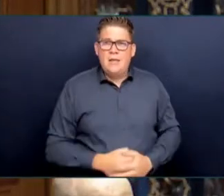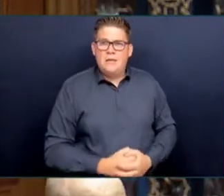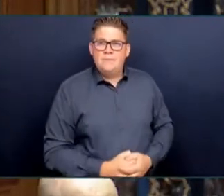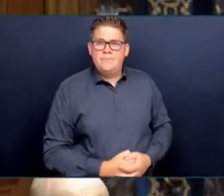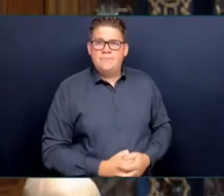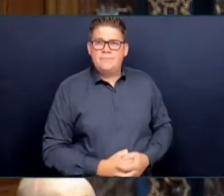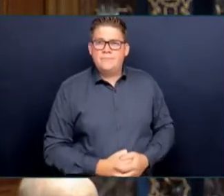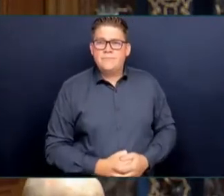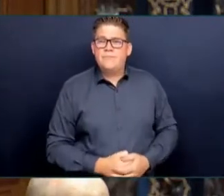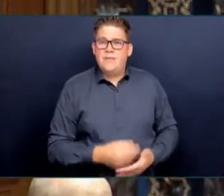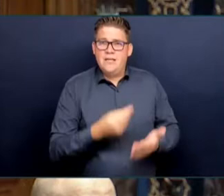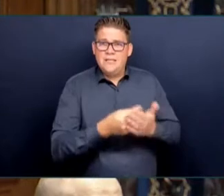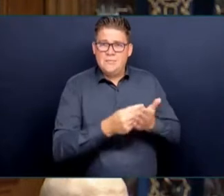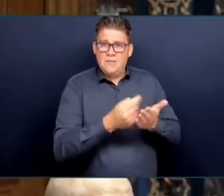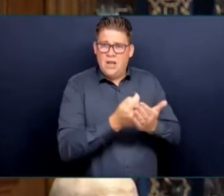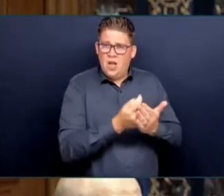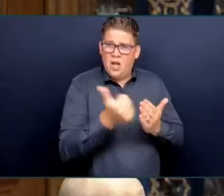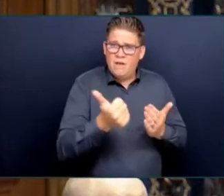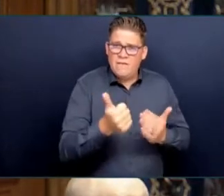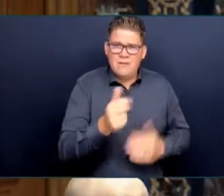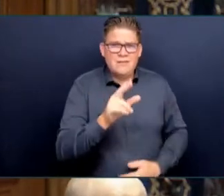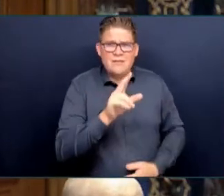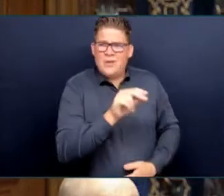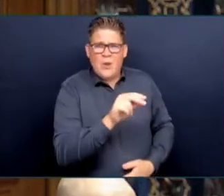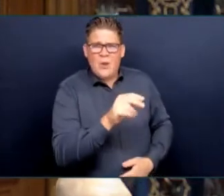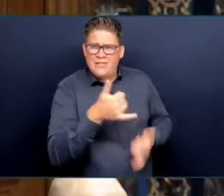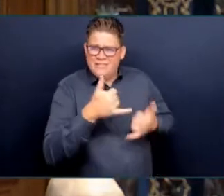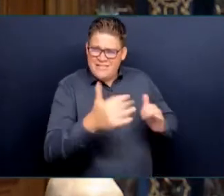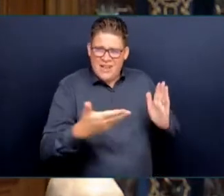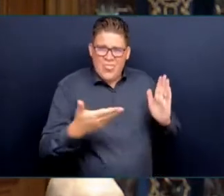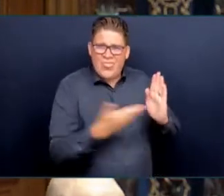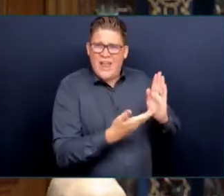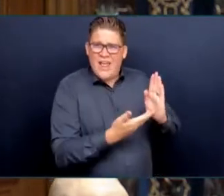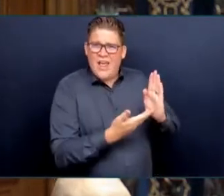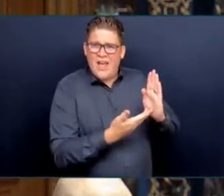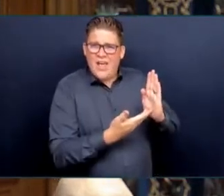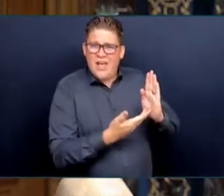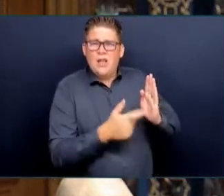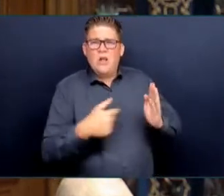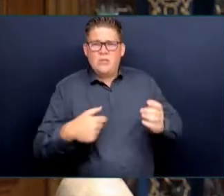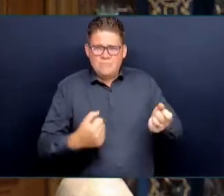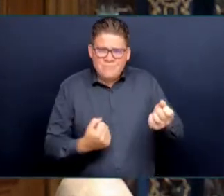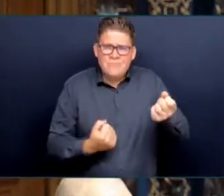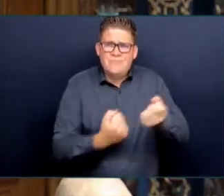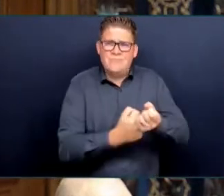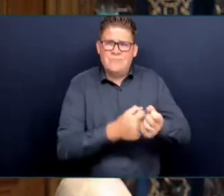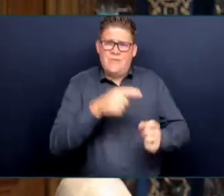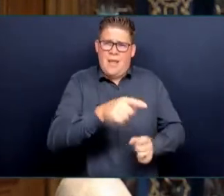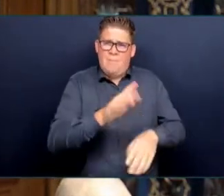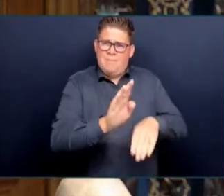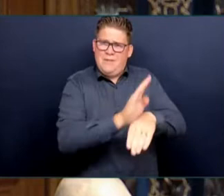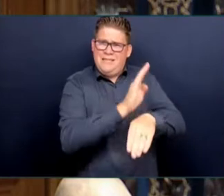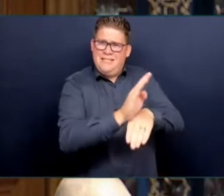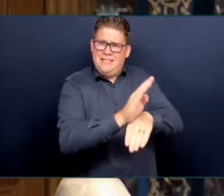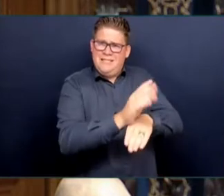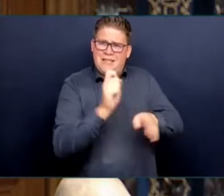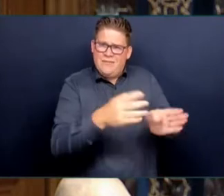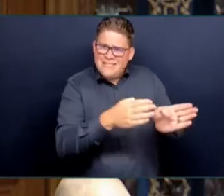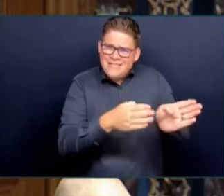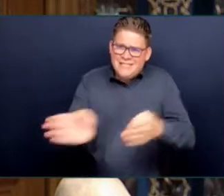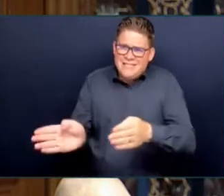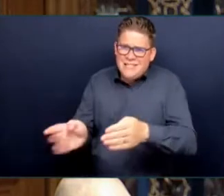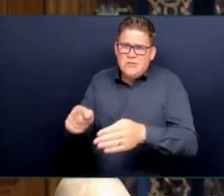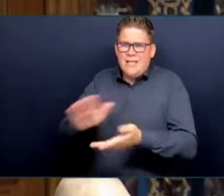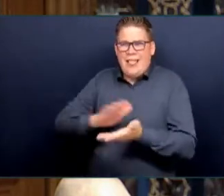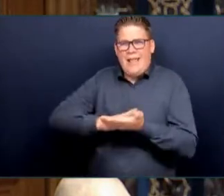that industry when we should be transitioning to clean energy in this province. Those are the subsidies I'm talking about and I